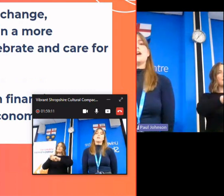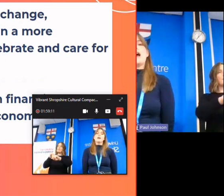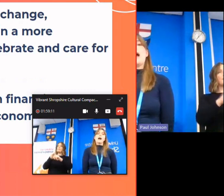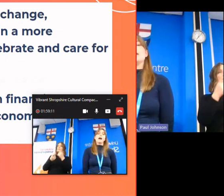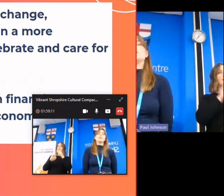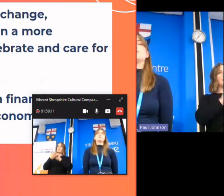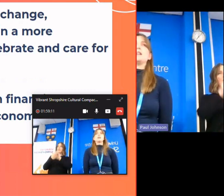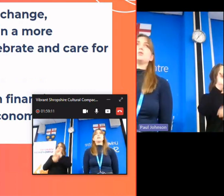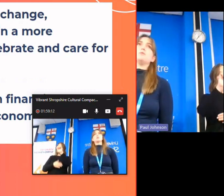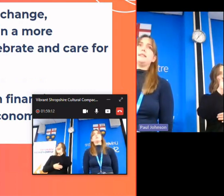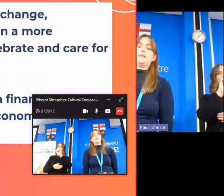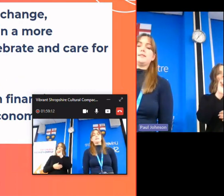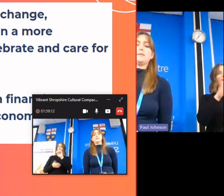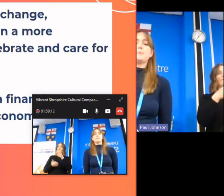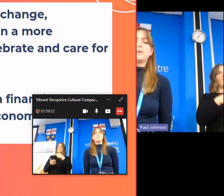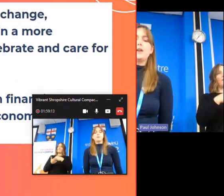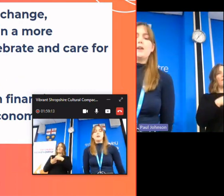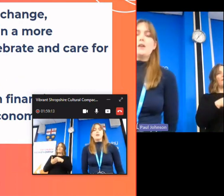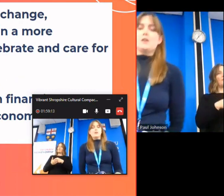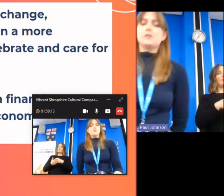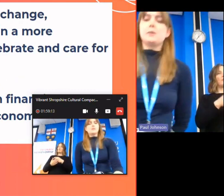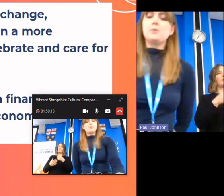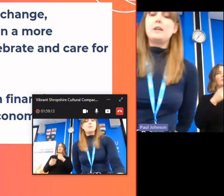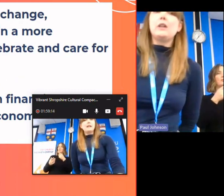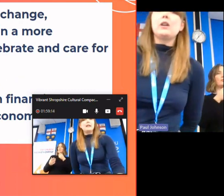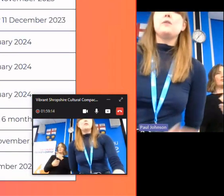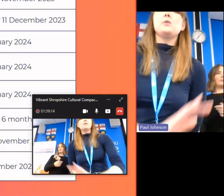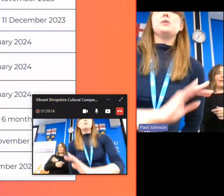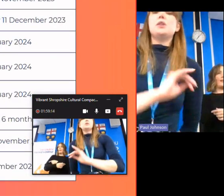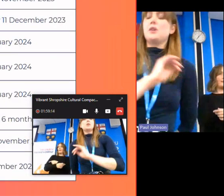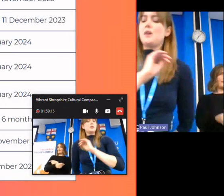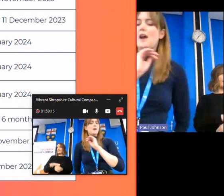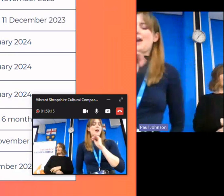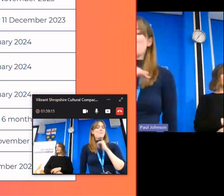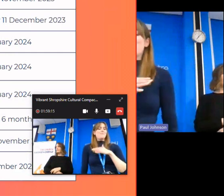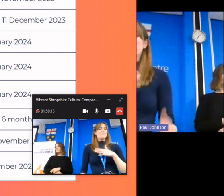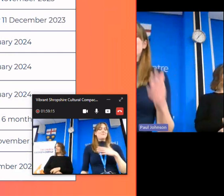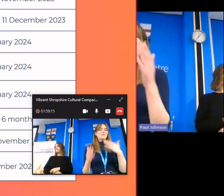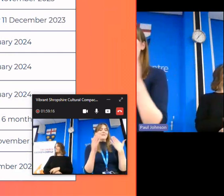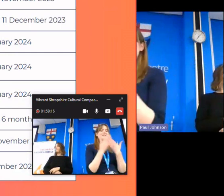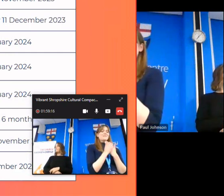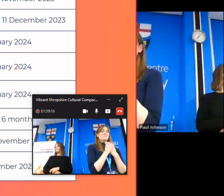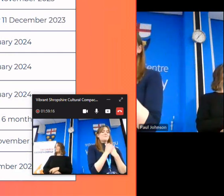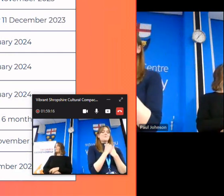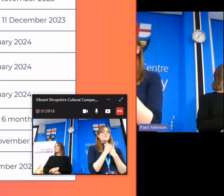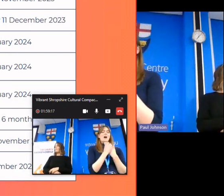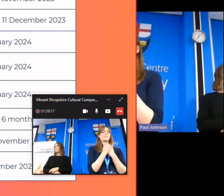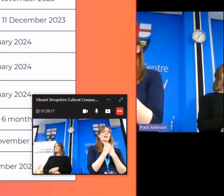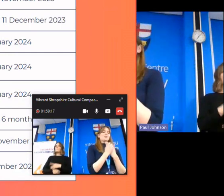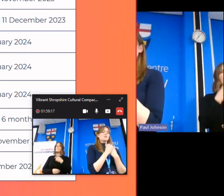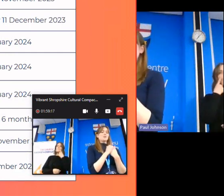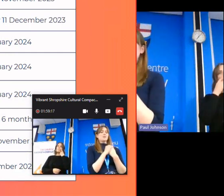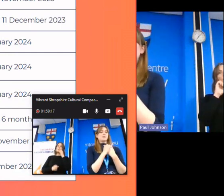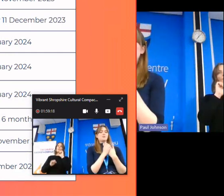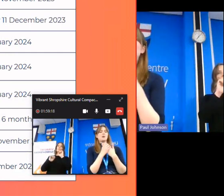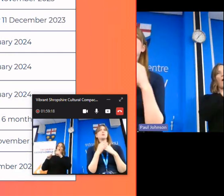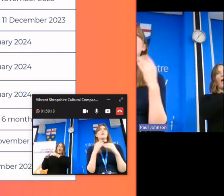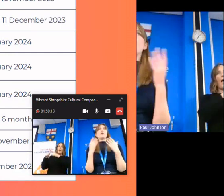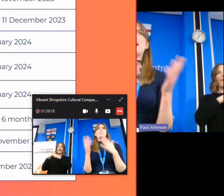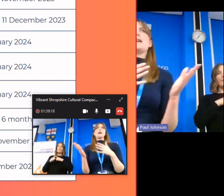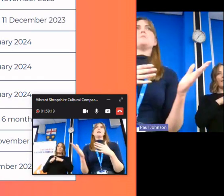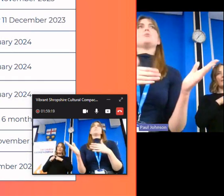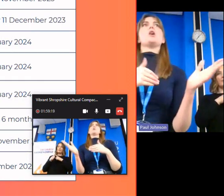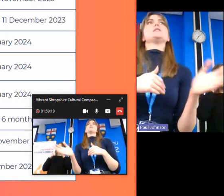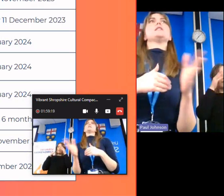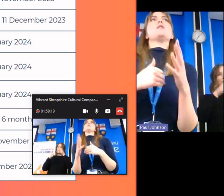culture and financial resilience so we're really looking for you to um your application to